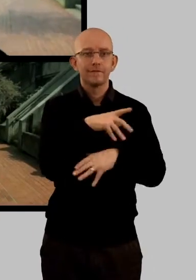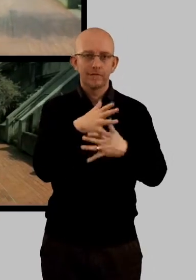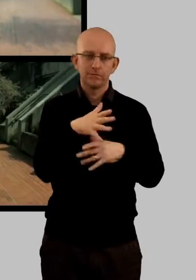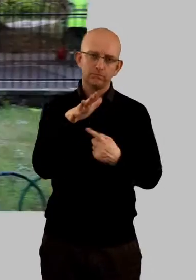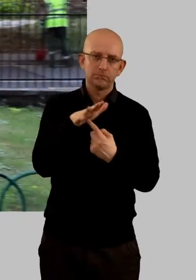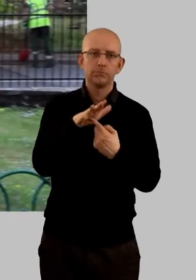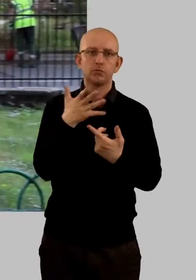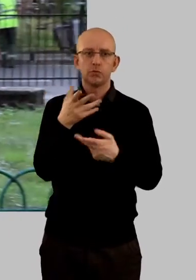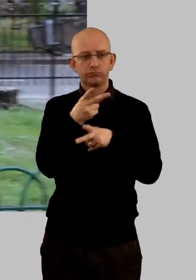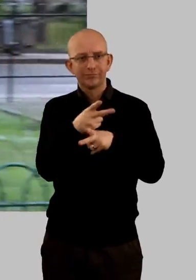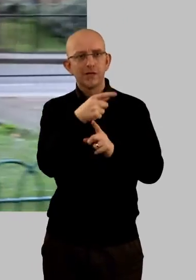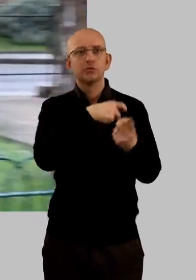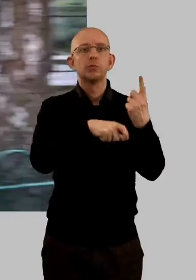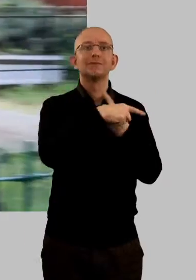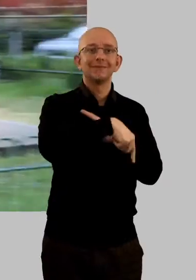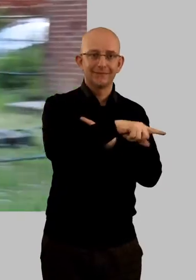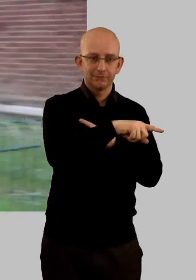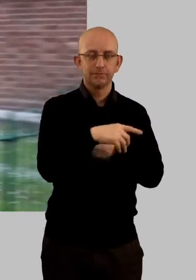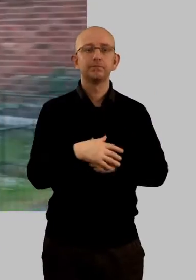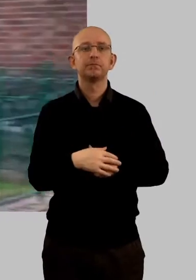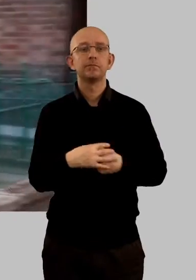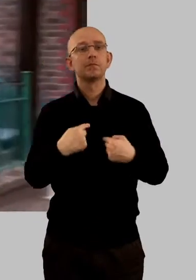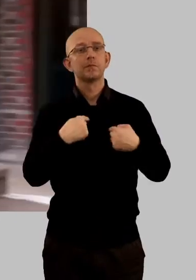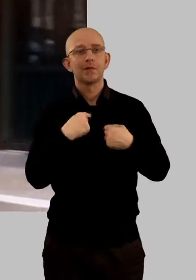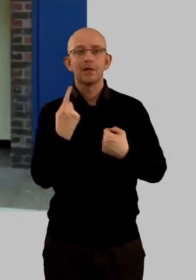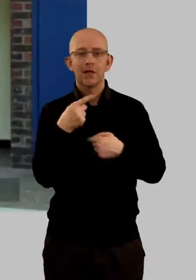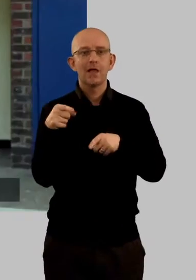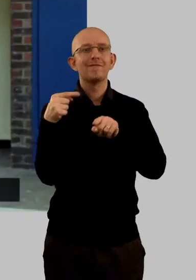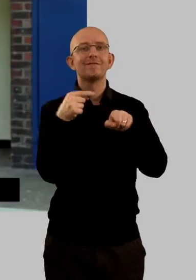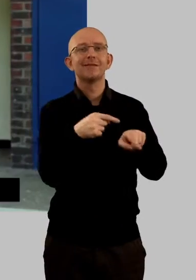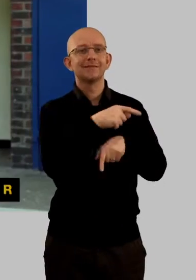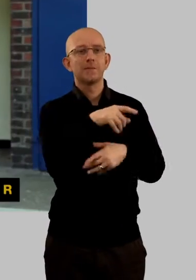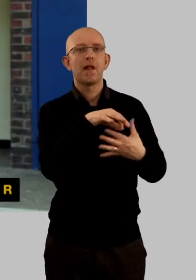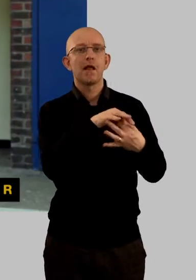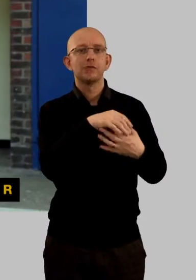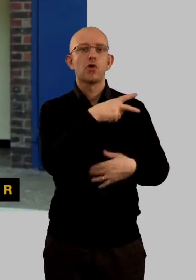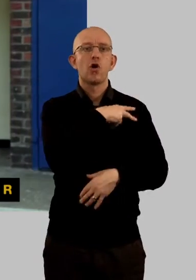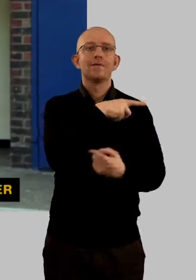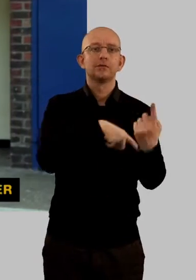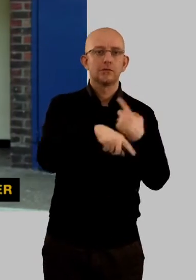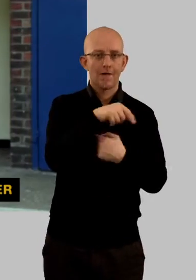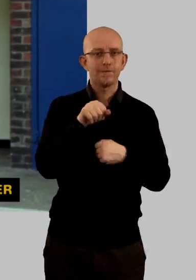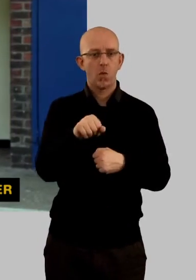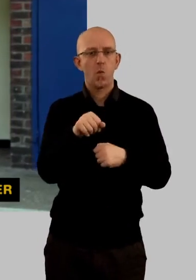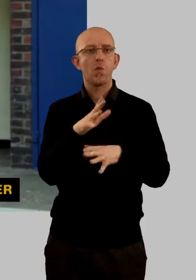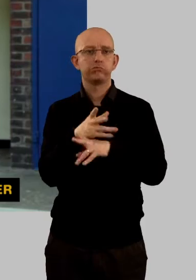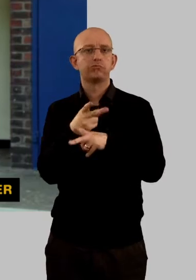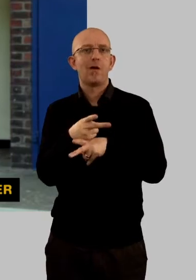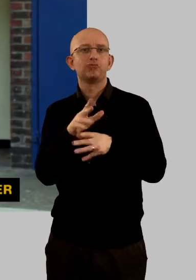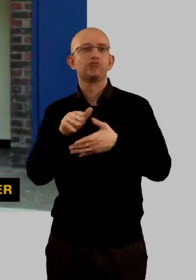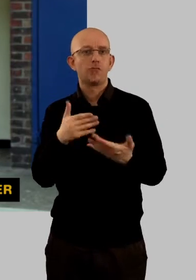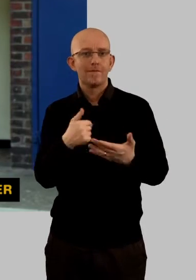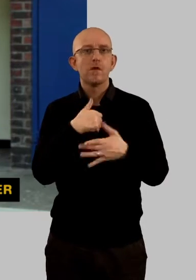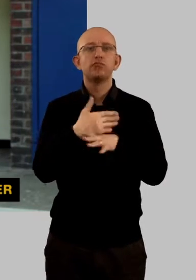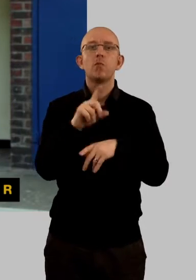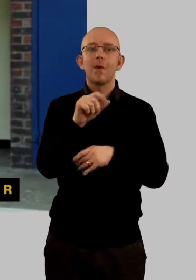key role in protecting communities. I'm a victim liaison officer for the probation services. My job is to make sure that the interest